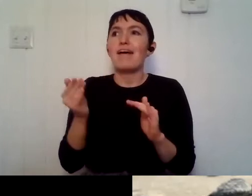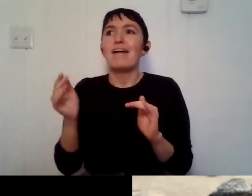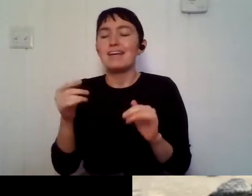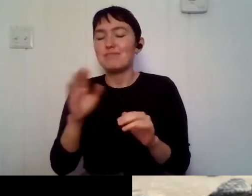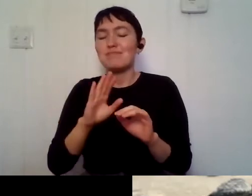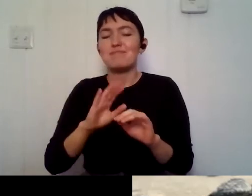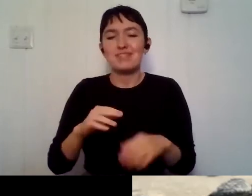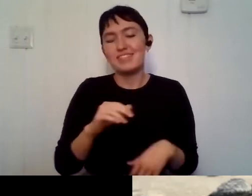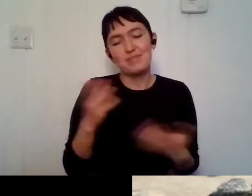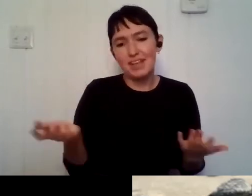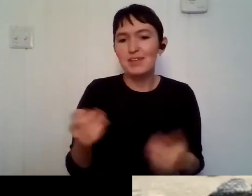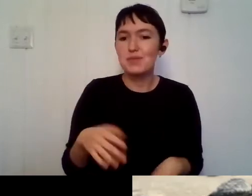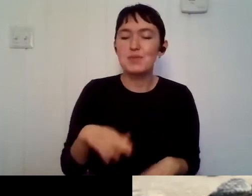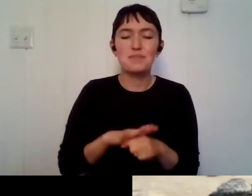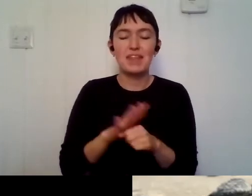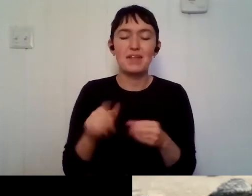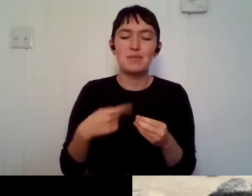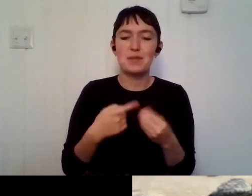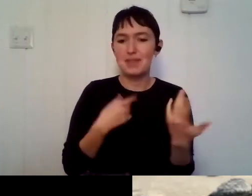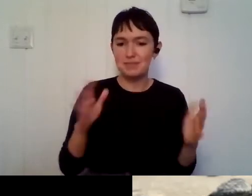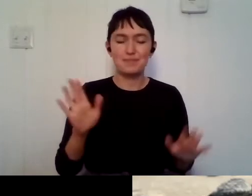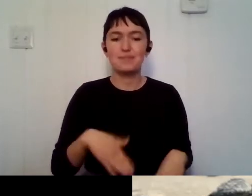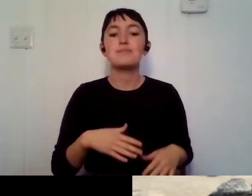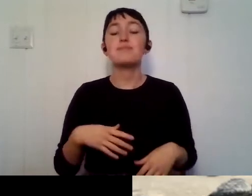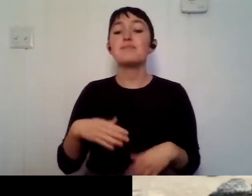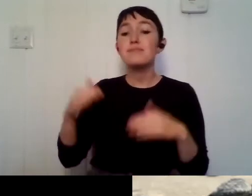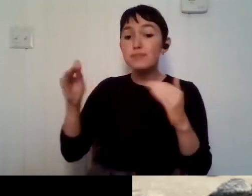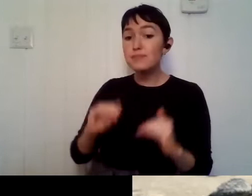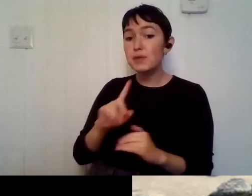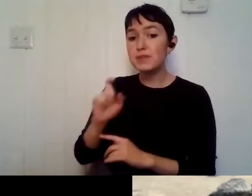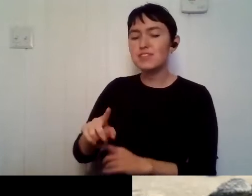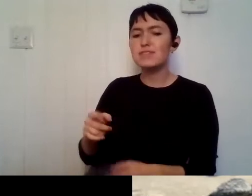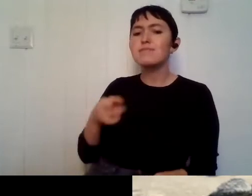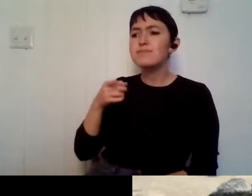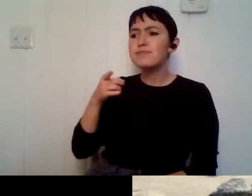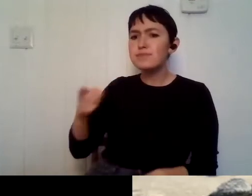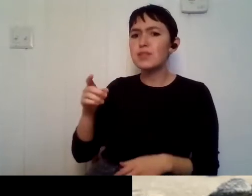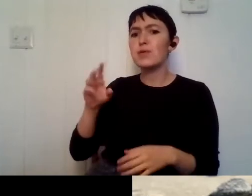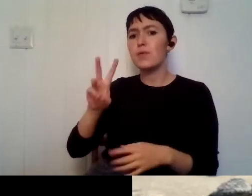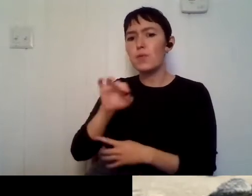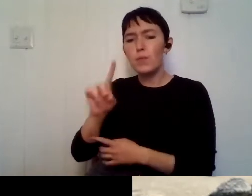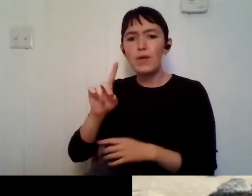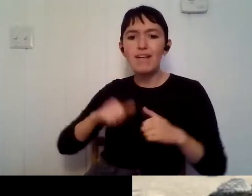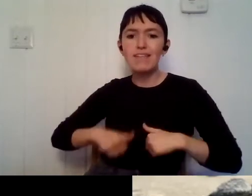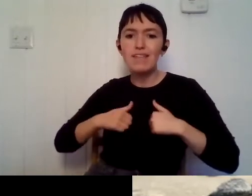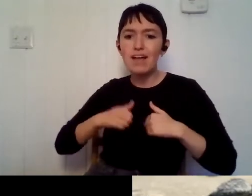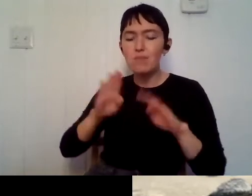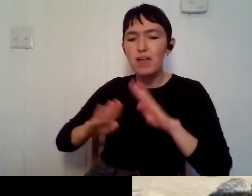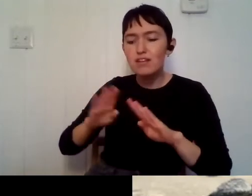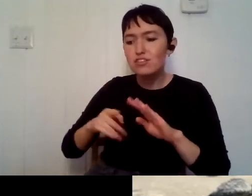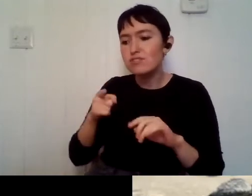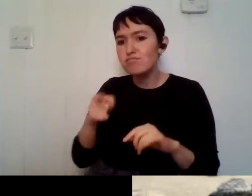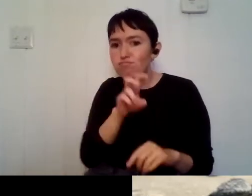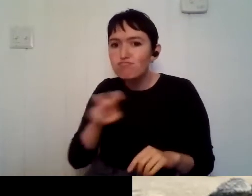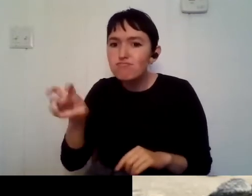about me. Next question. General Frank's elementary as a wildlife biologist, it seems like you're moving around all the time. You're going to these wild places. Do you